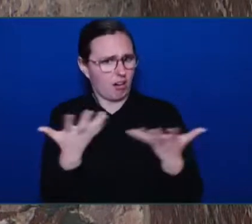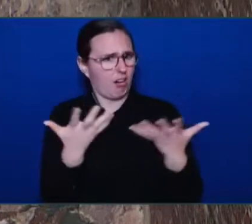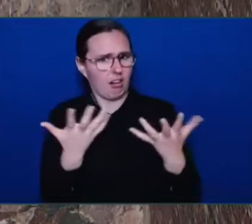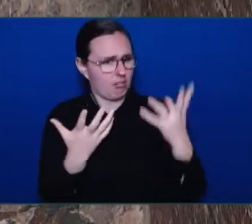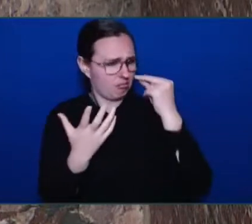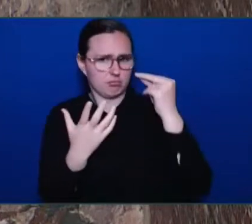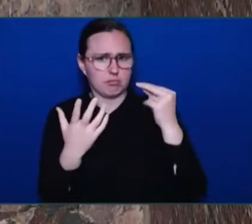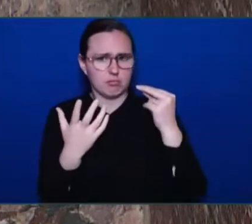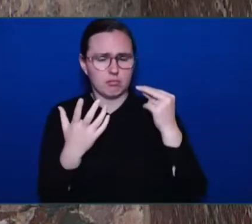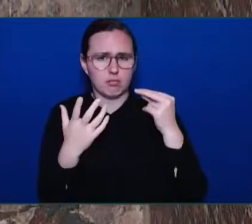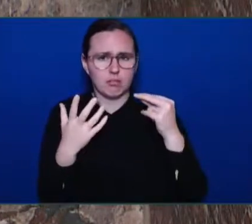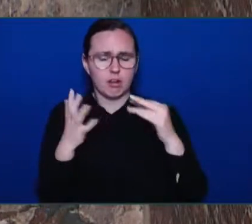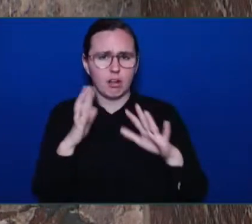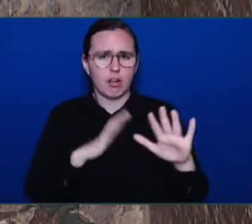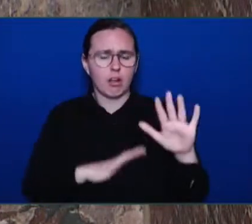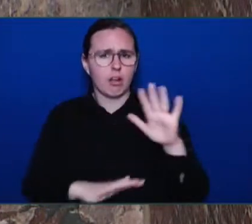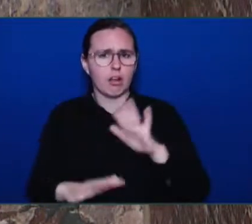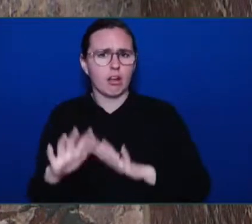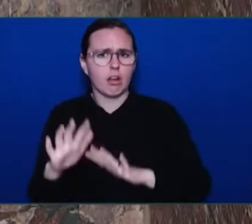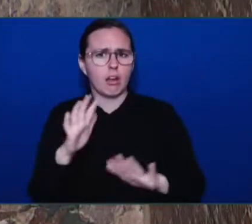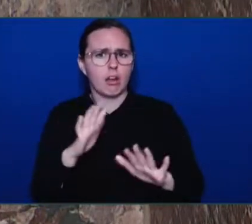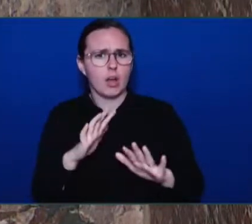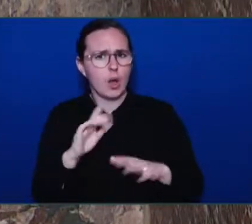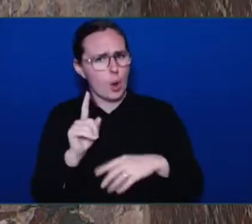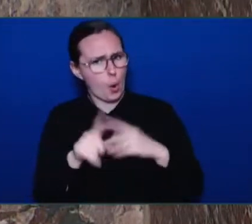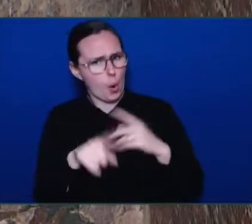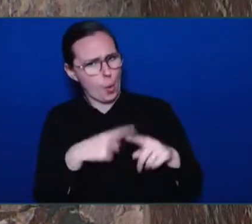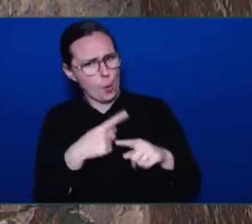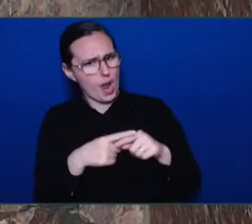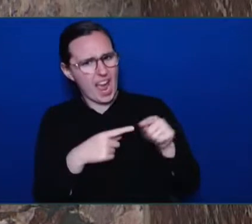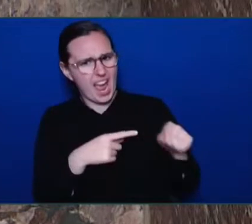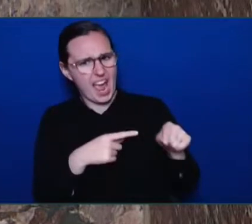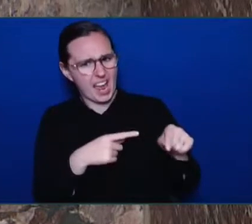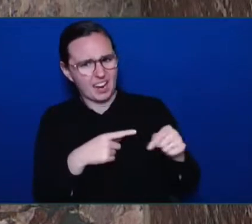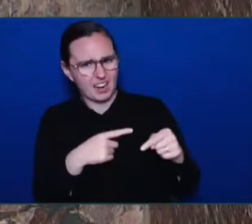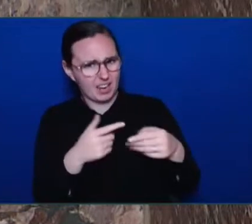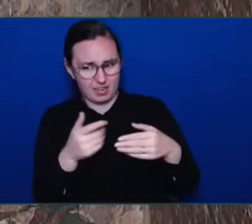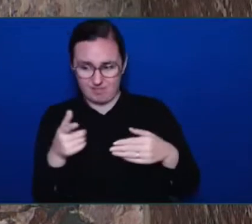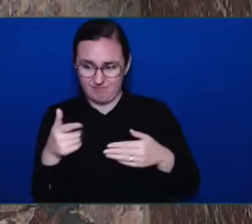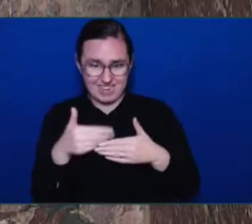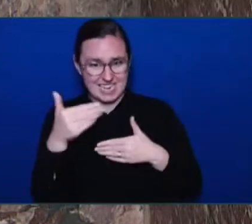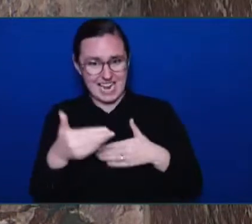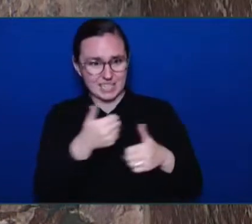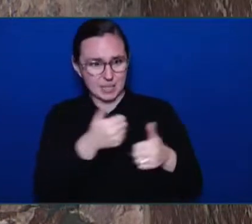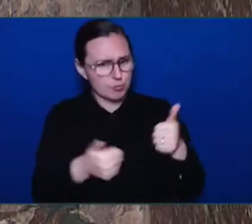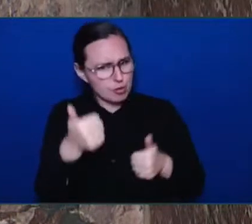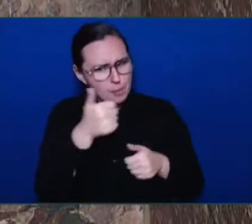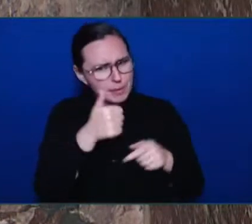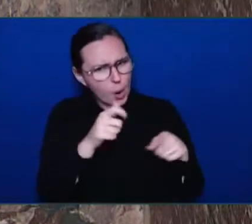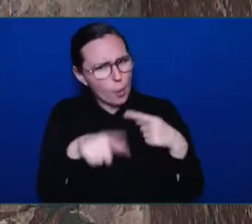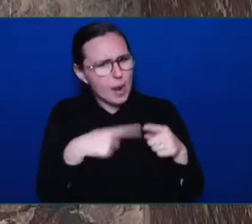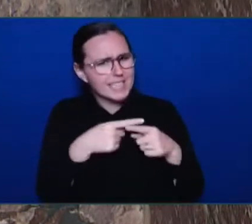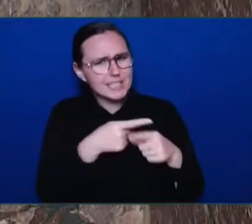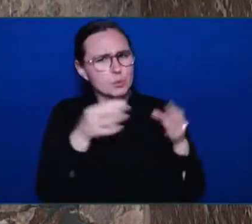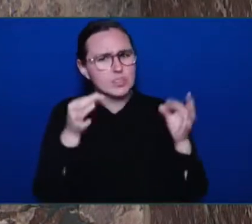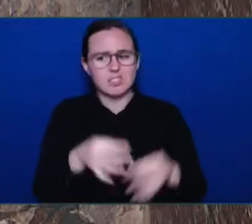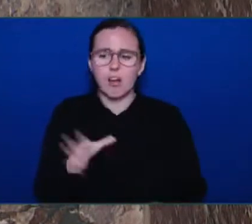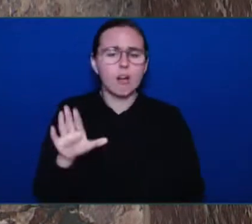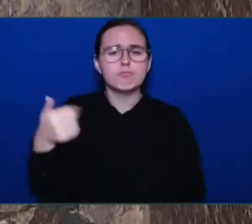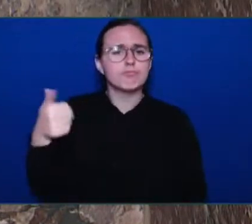Indigenous-led Olympic bid, and why weren't First Nations allowed to meet with the next Premier before he made his decision?